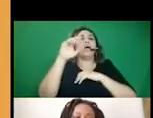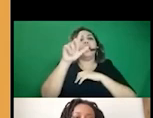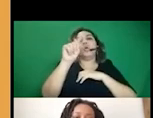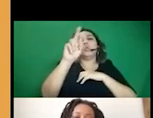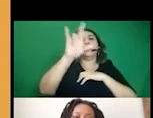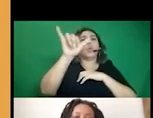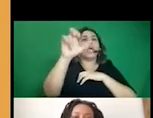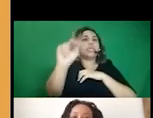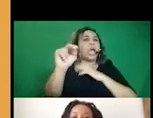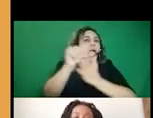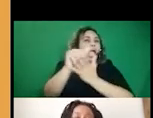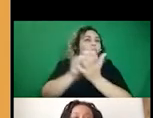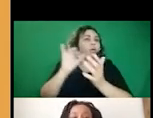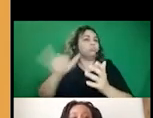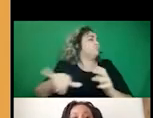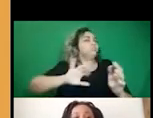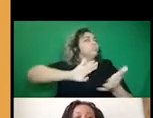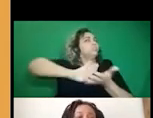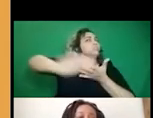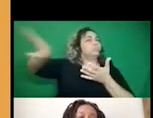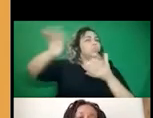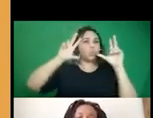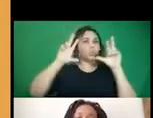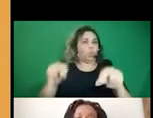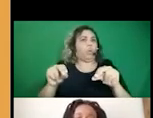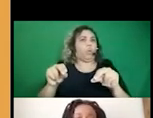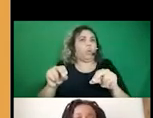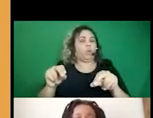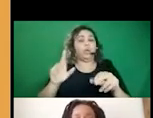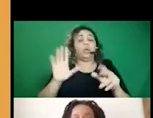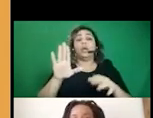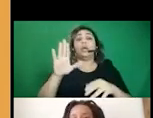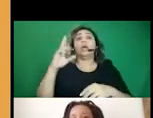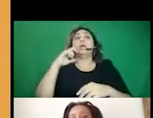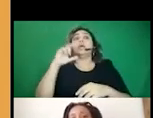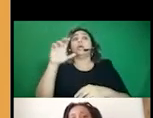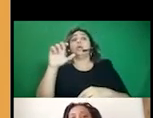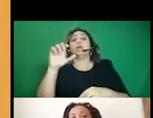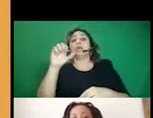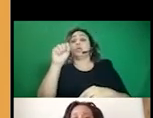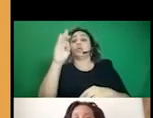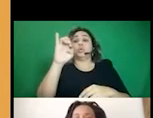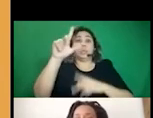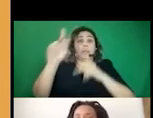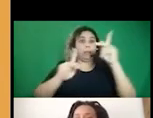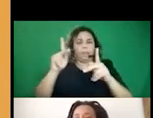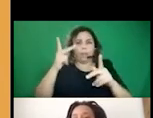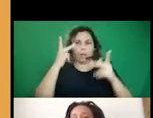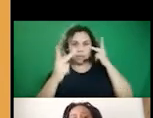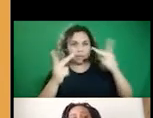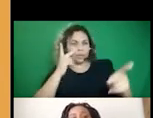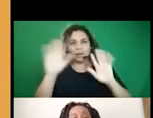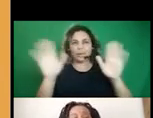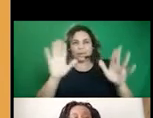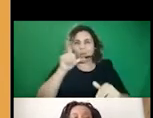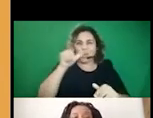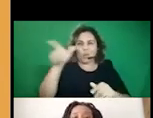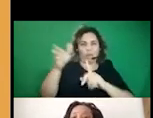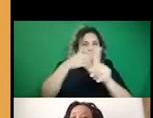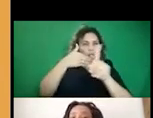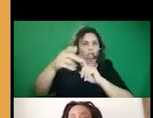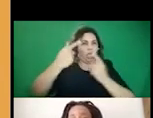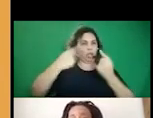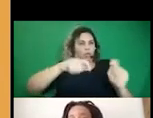Um, so yeah, like I said, social media users did, um, identify that the campaign was being manipulated.